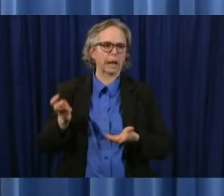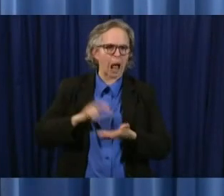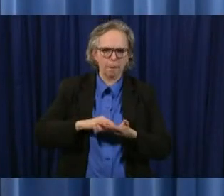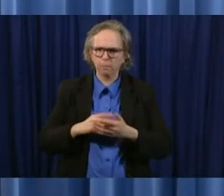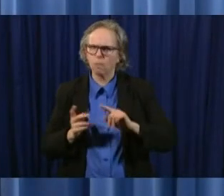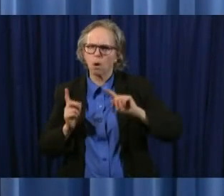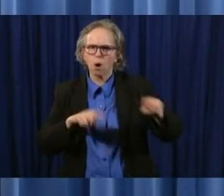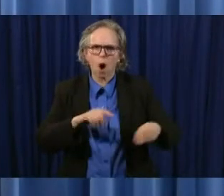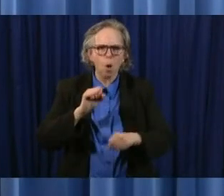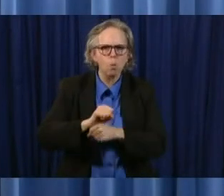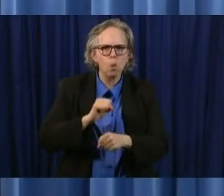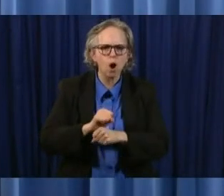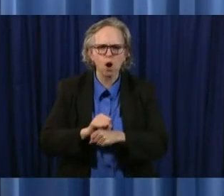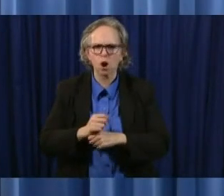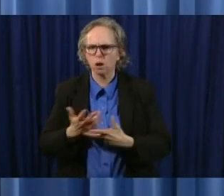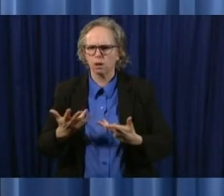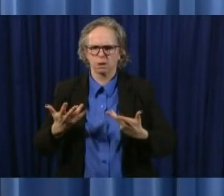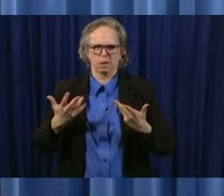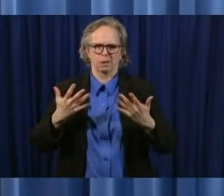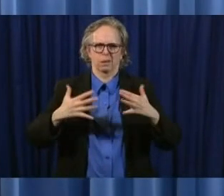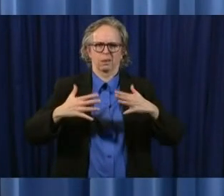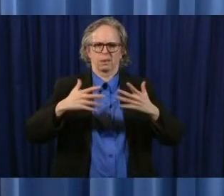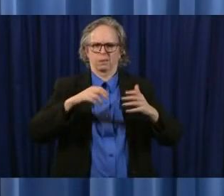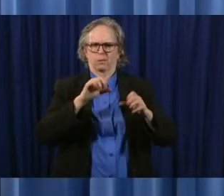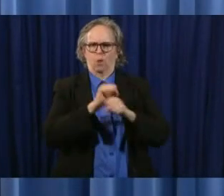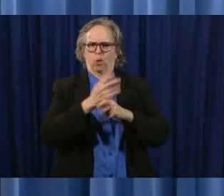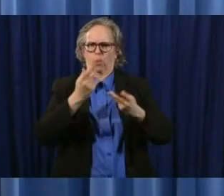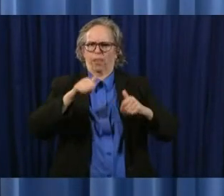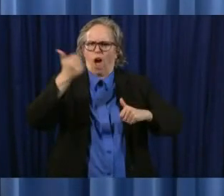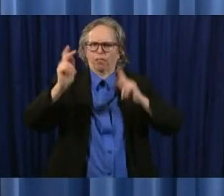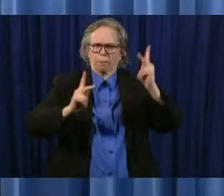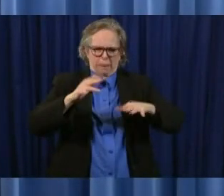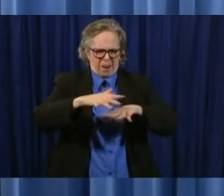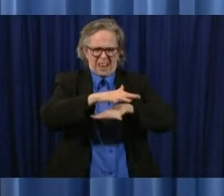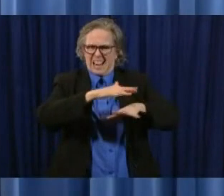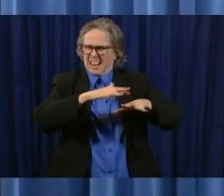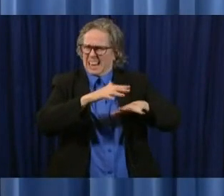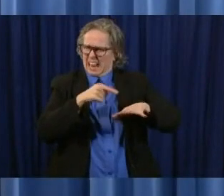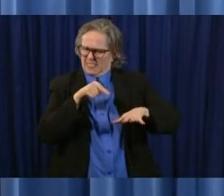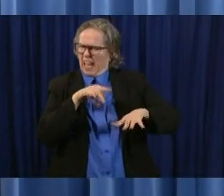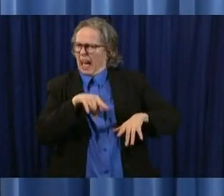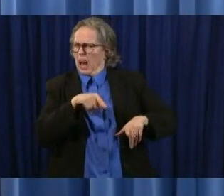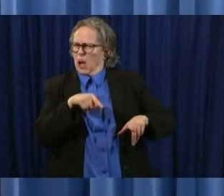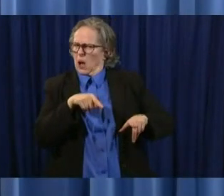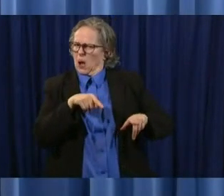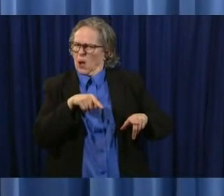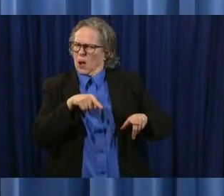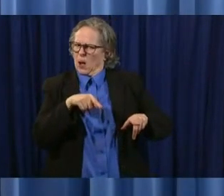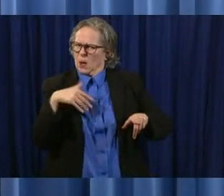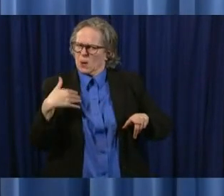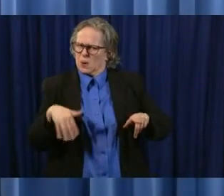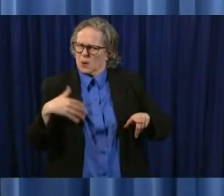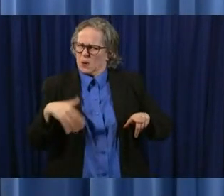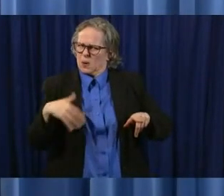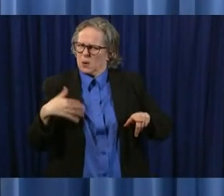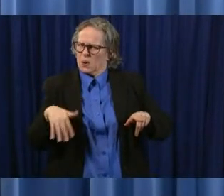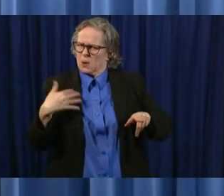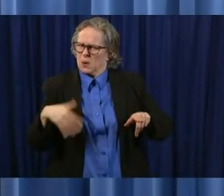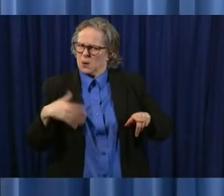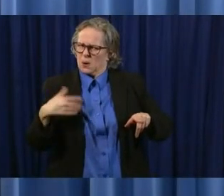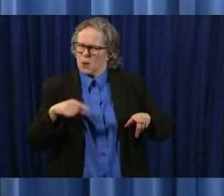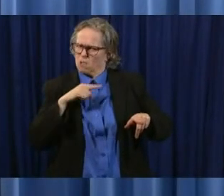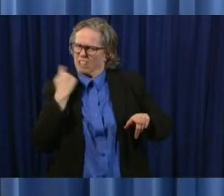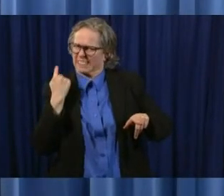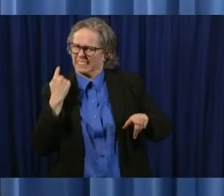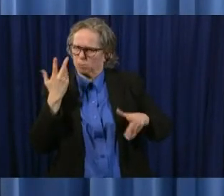they're coming in contact with a lot of different people and they they feel that risk and it is